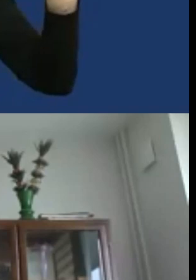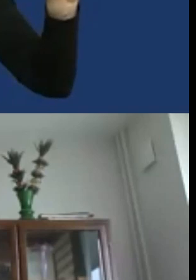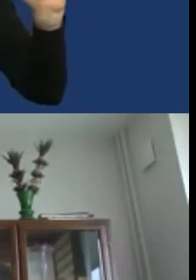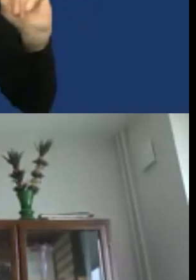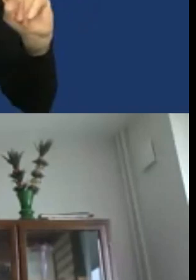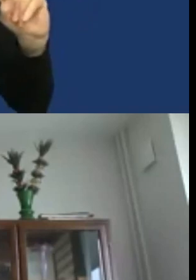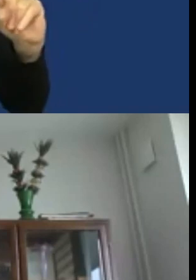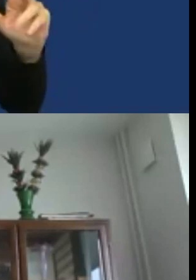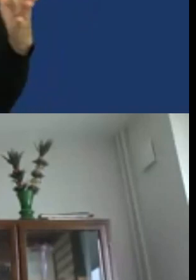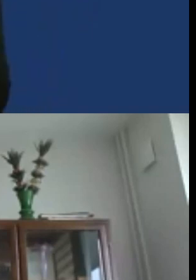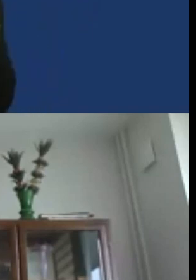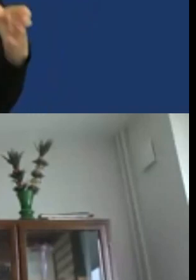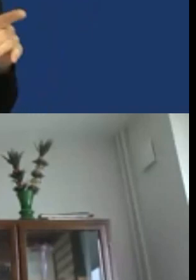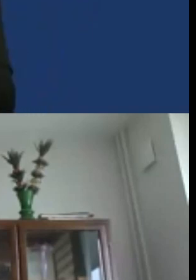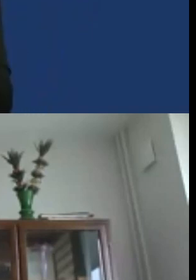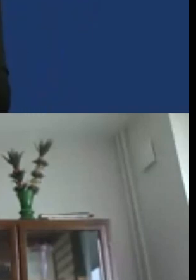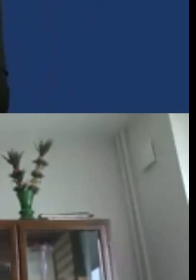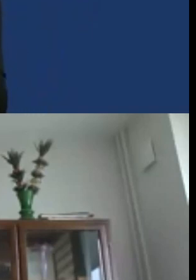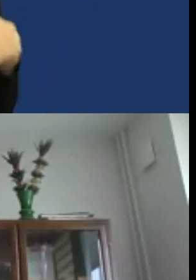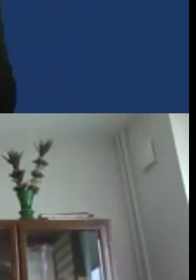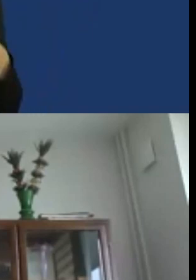Thank you very much. much.